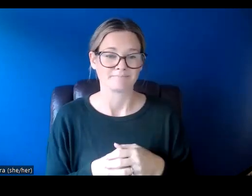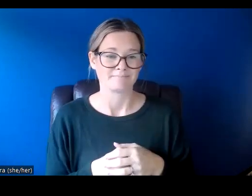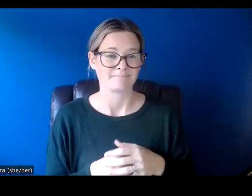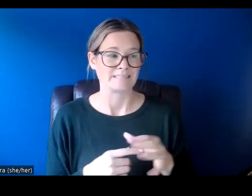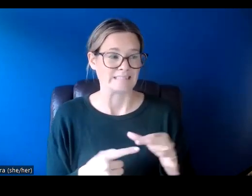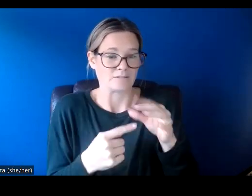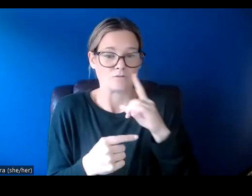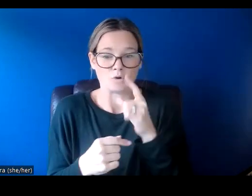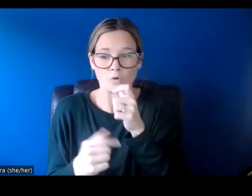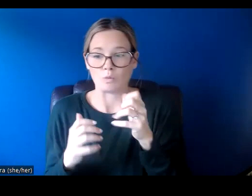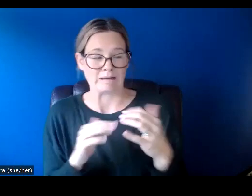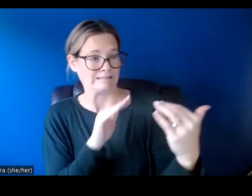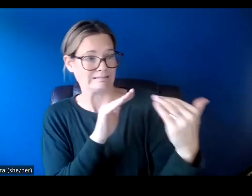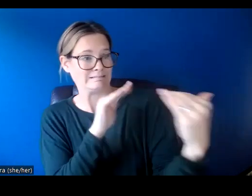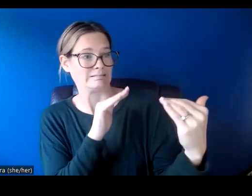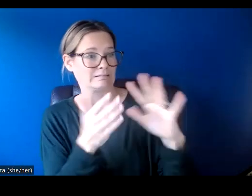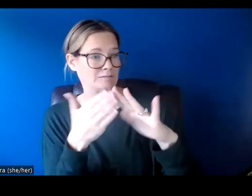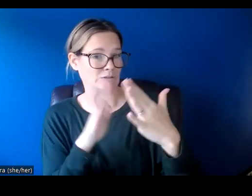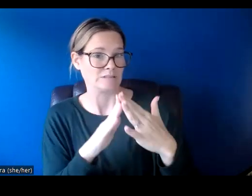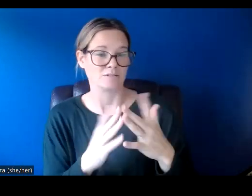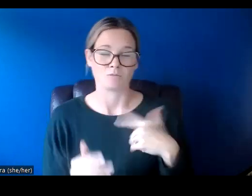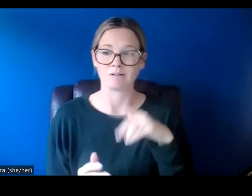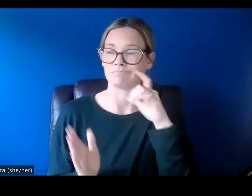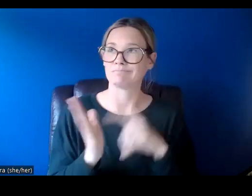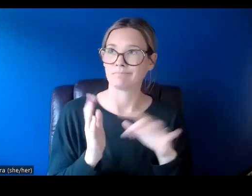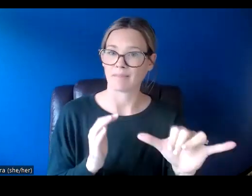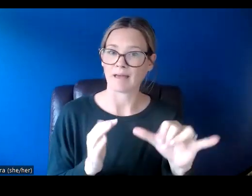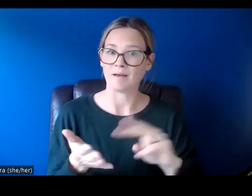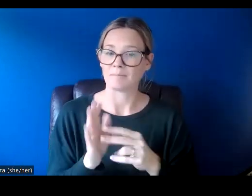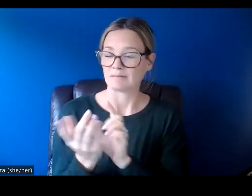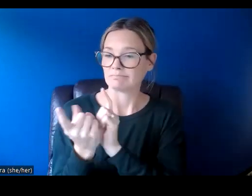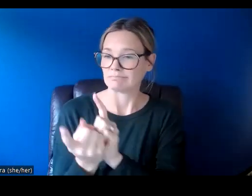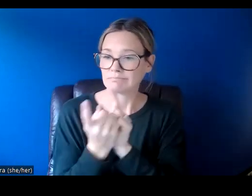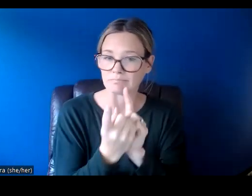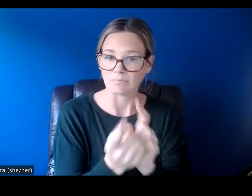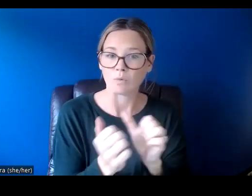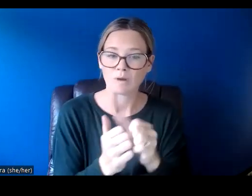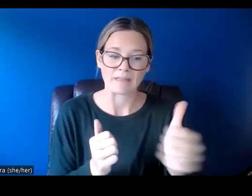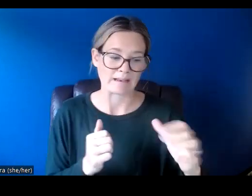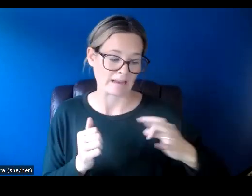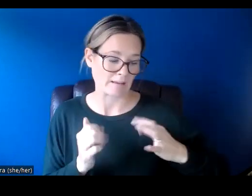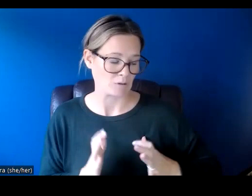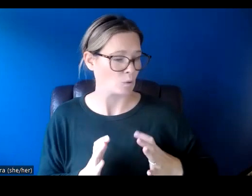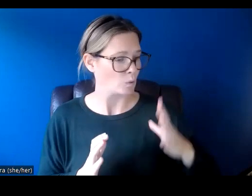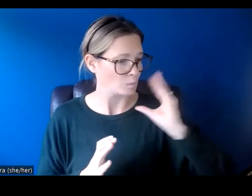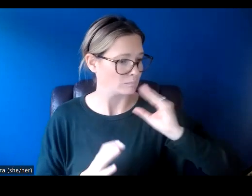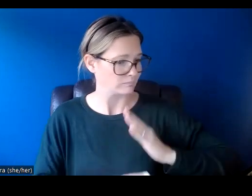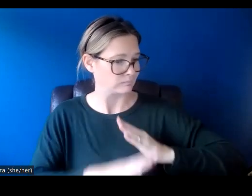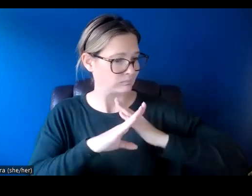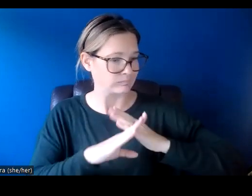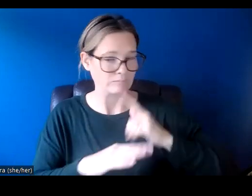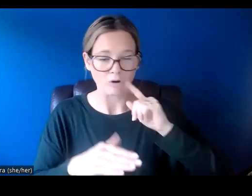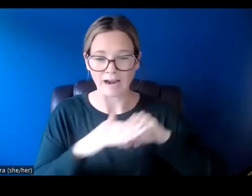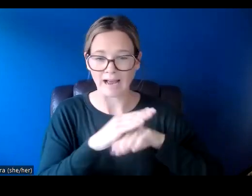-seeking communities. In recognition of this, we will work one-on-one with applicants who experienced barriers to access to develop